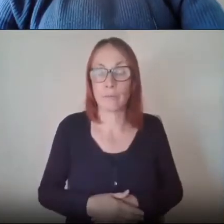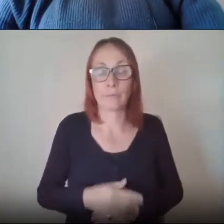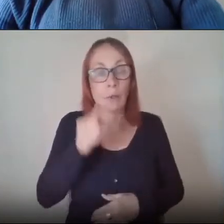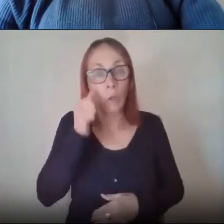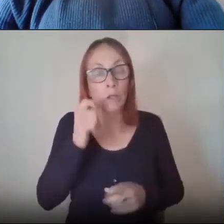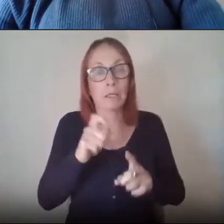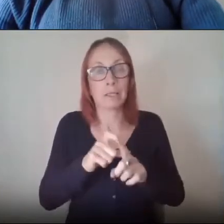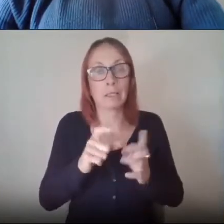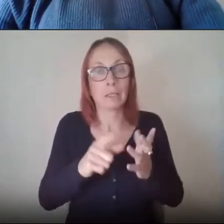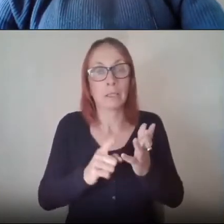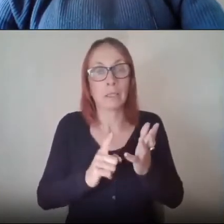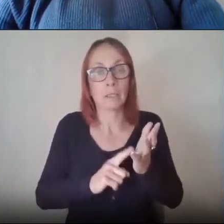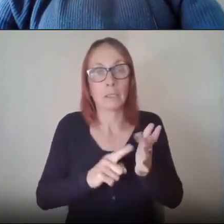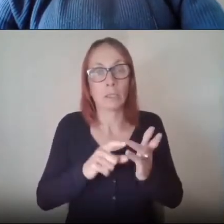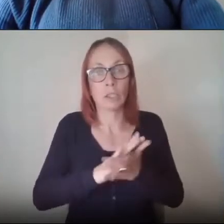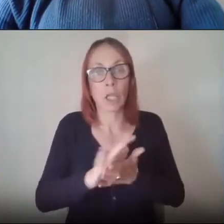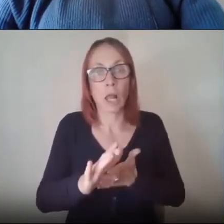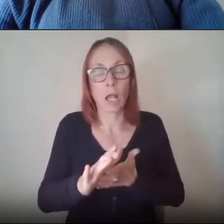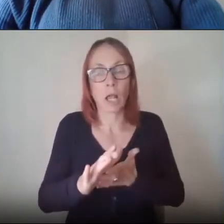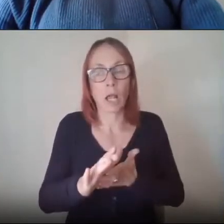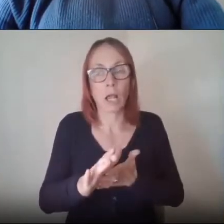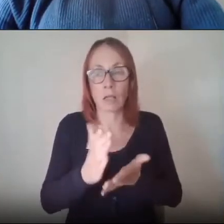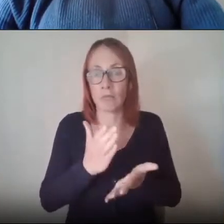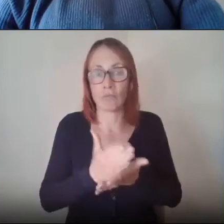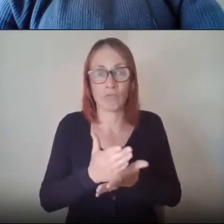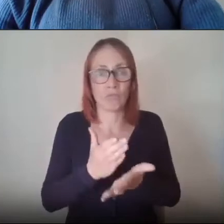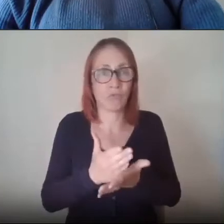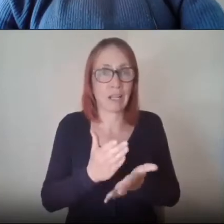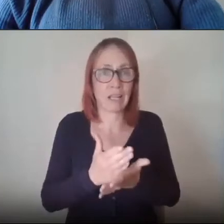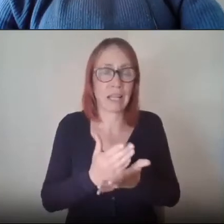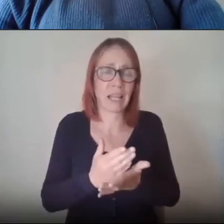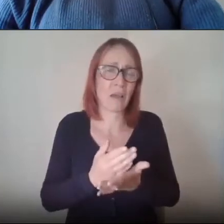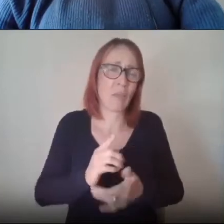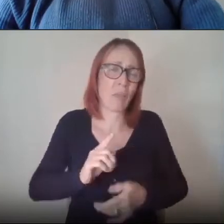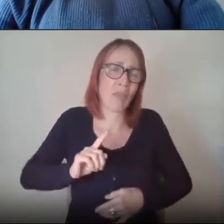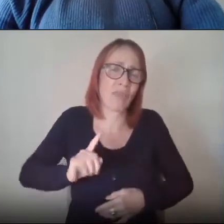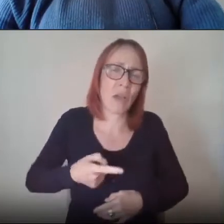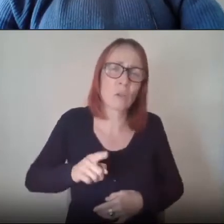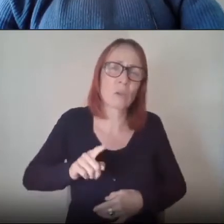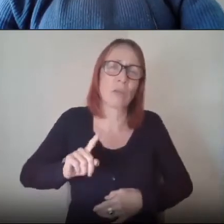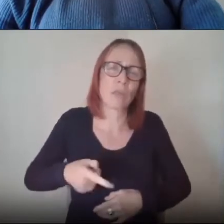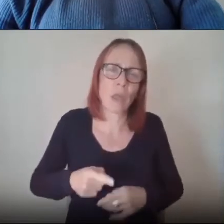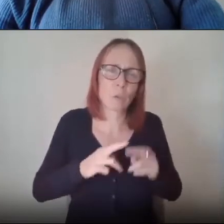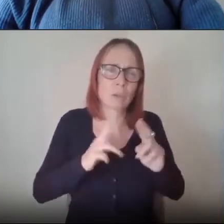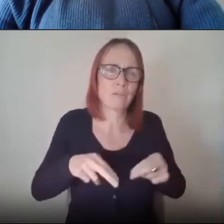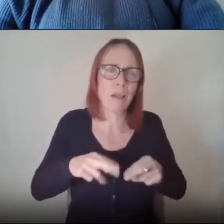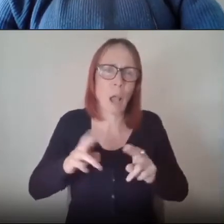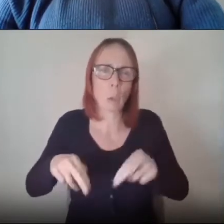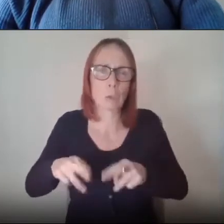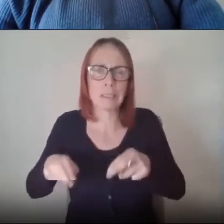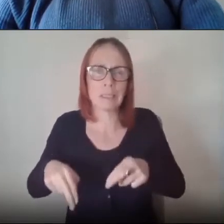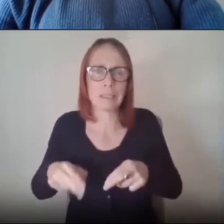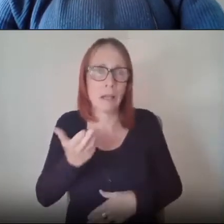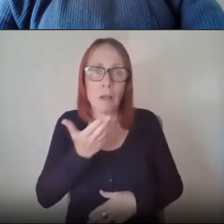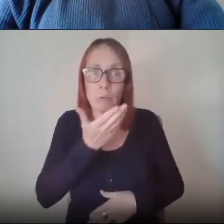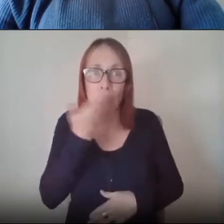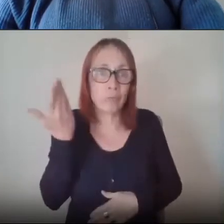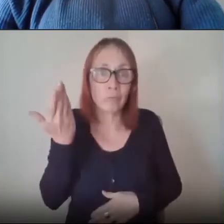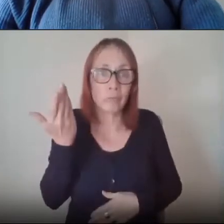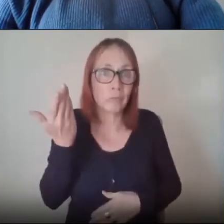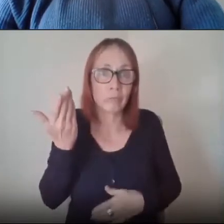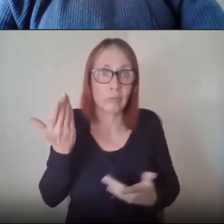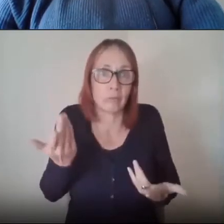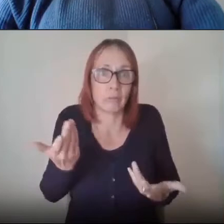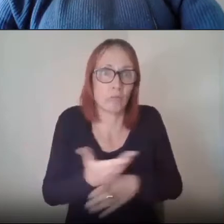commuter belt no thousands of houses now the irony for me is um i i was brought